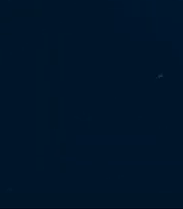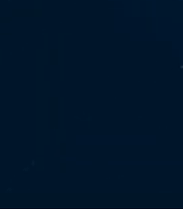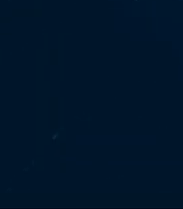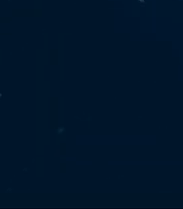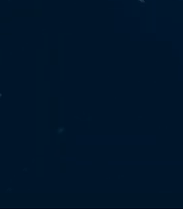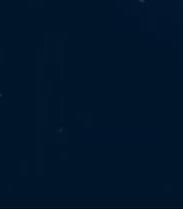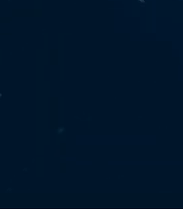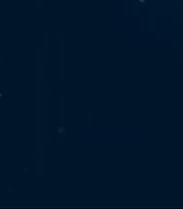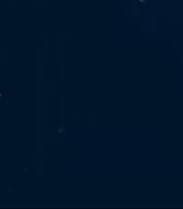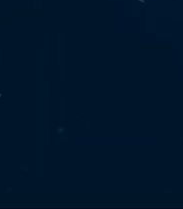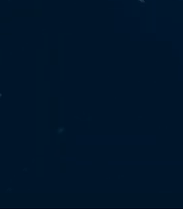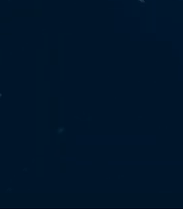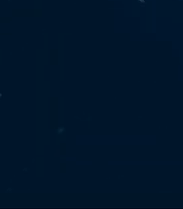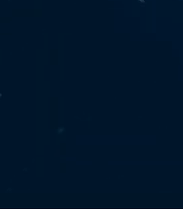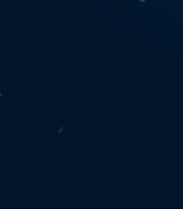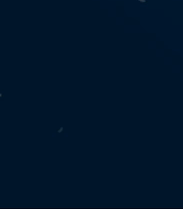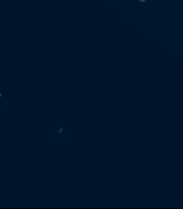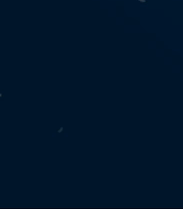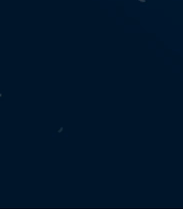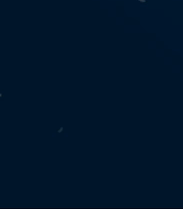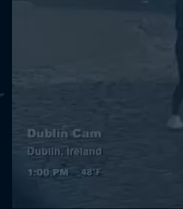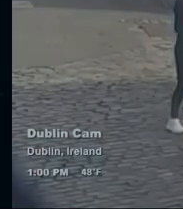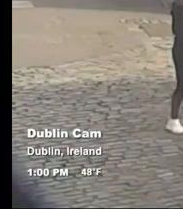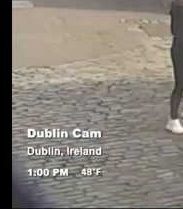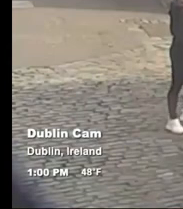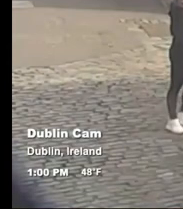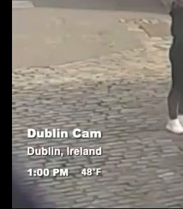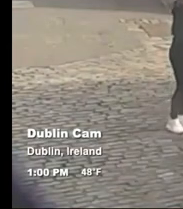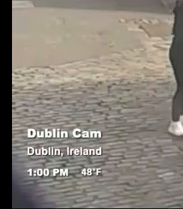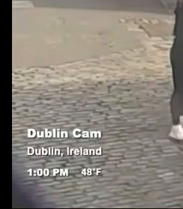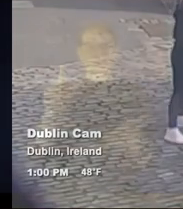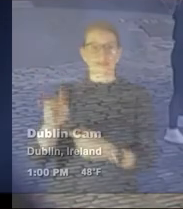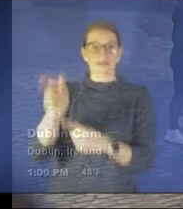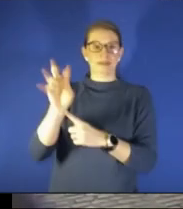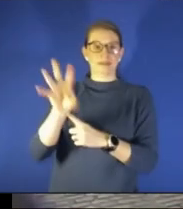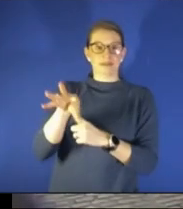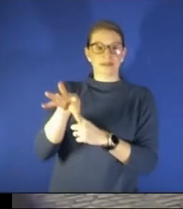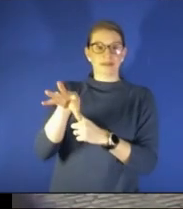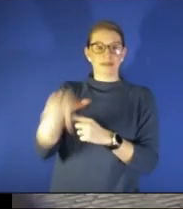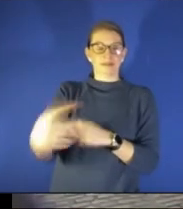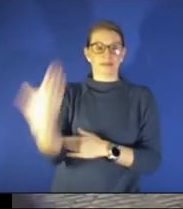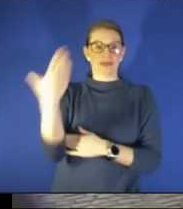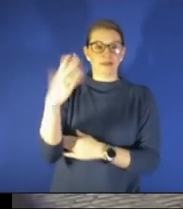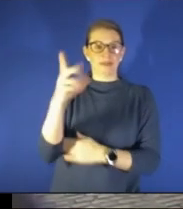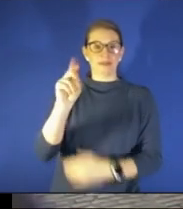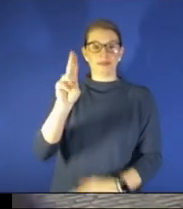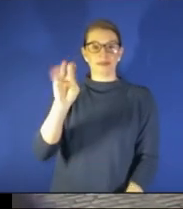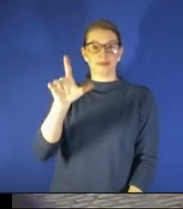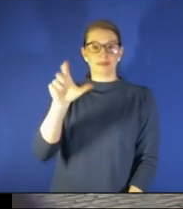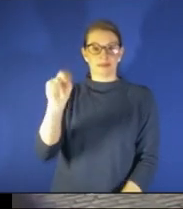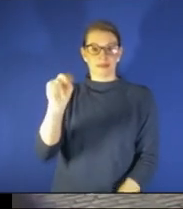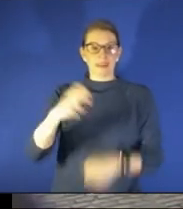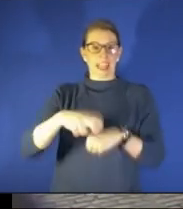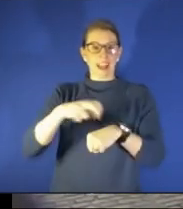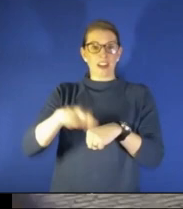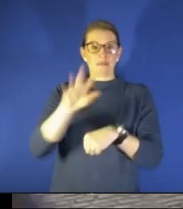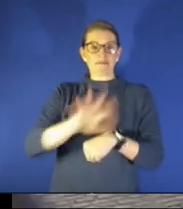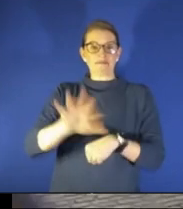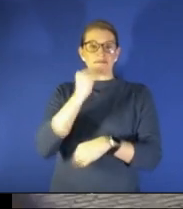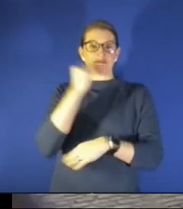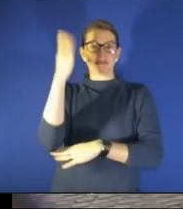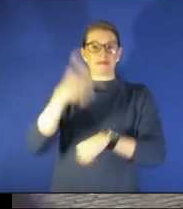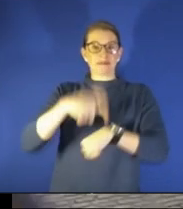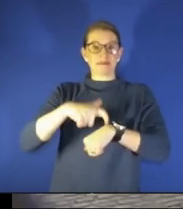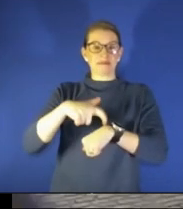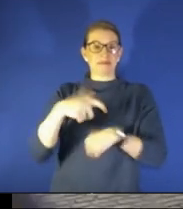good morning everyone we're taking a live look this morning in Dublin Ireland right now about lunchtime check that out just hours